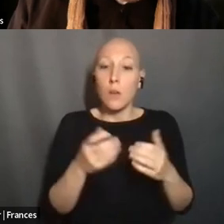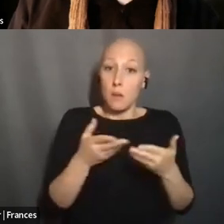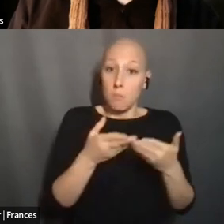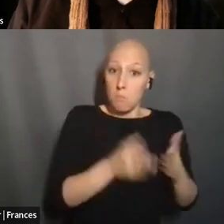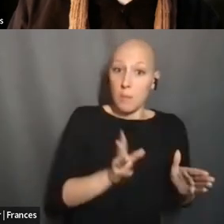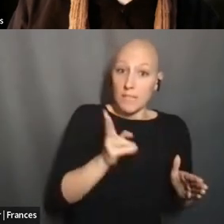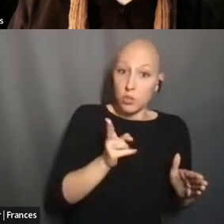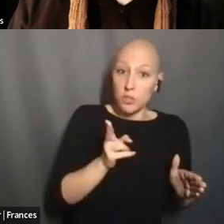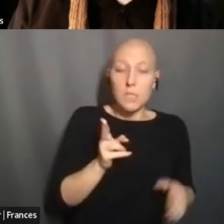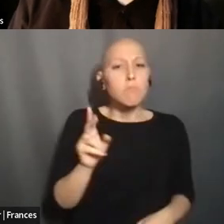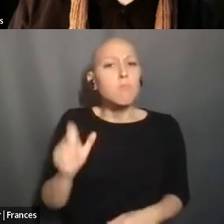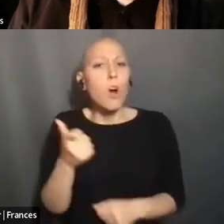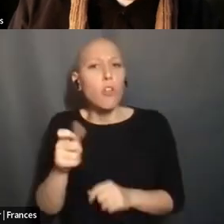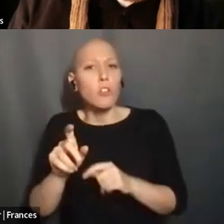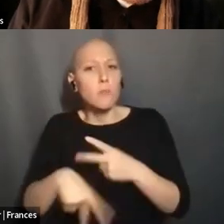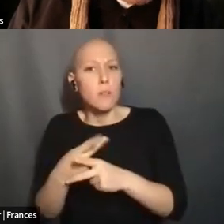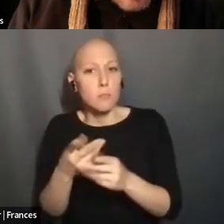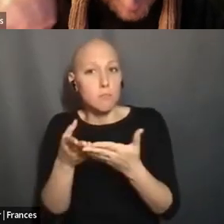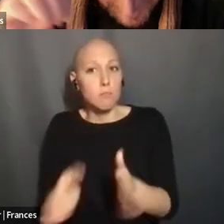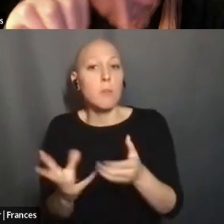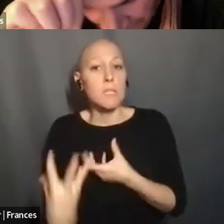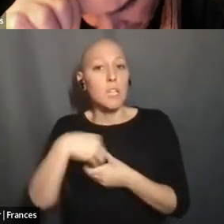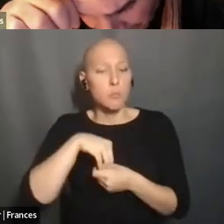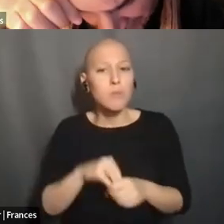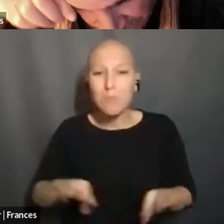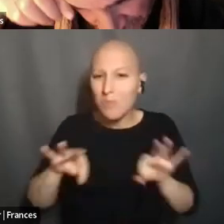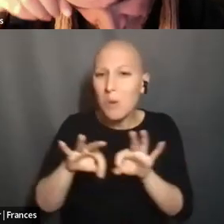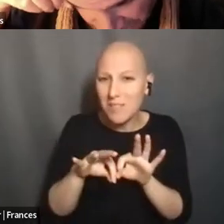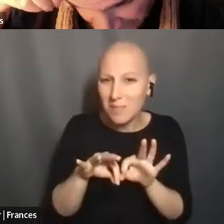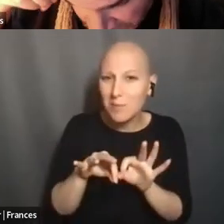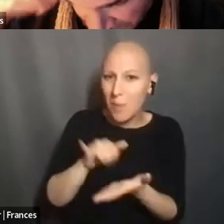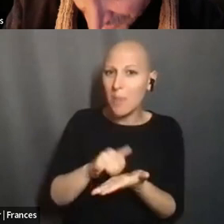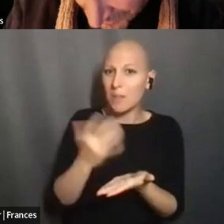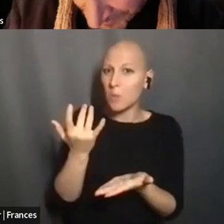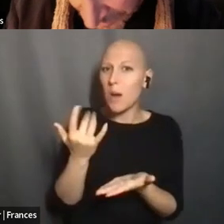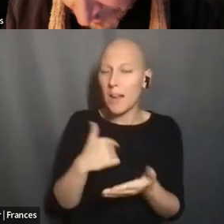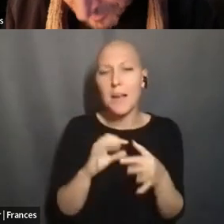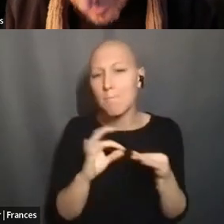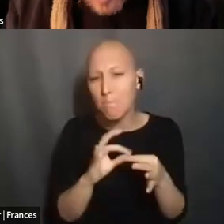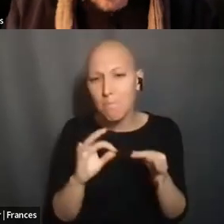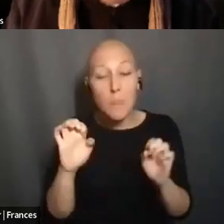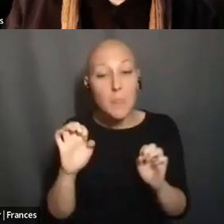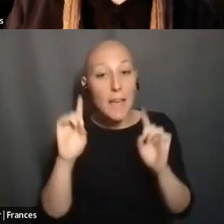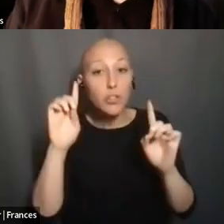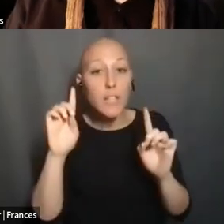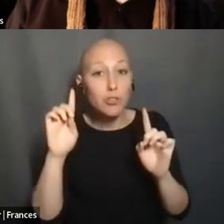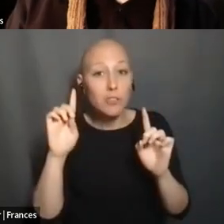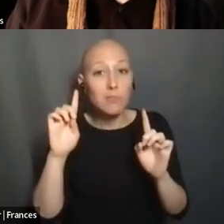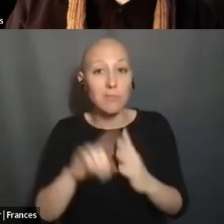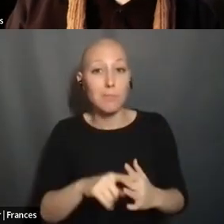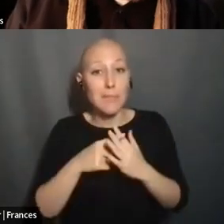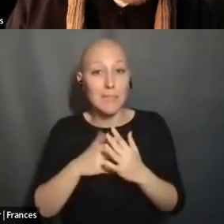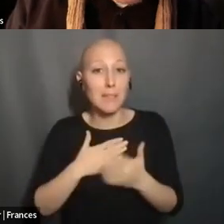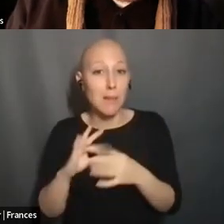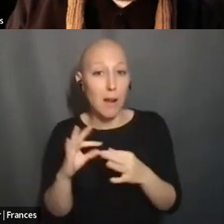ARE REALLY IMPORTANT. I SPOKE A LITTLE BIT ABOUT EDUCATION IN MY, IN MY BRIEF COMMENT IN THE EGENICS,